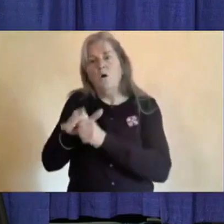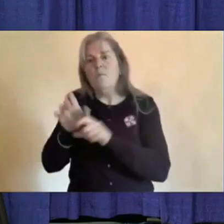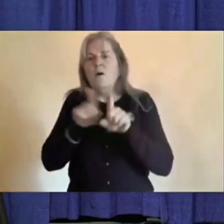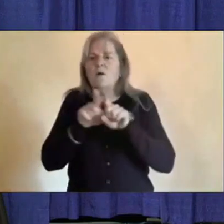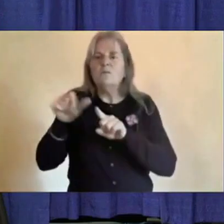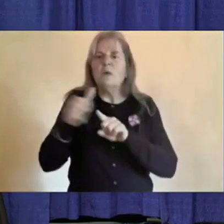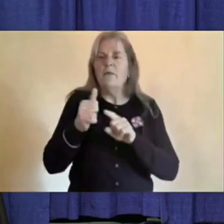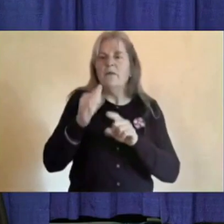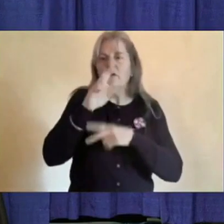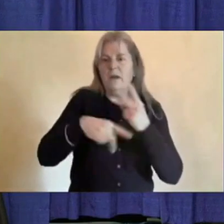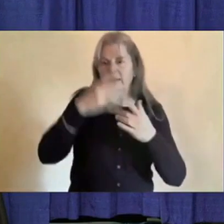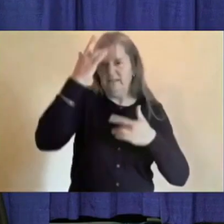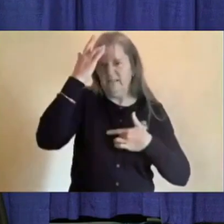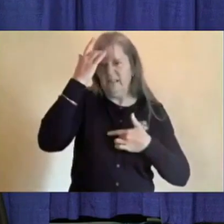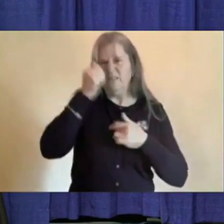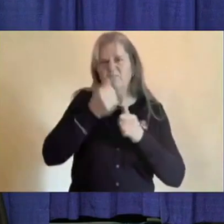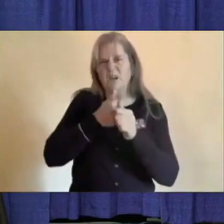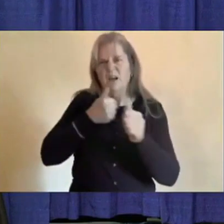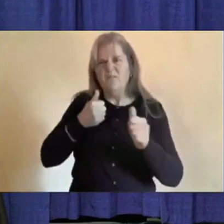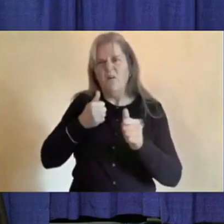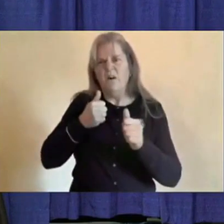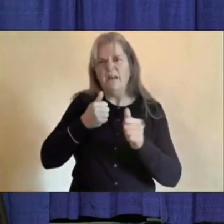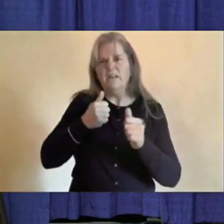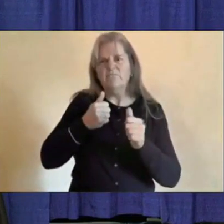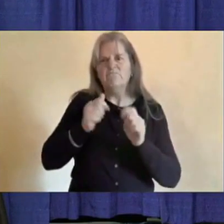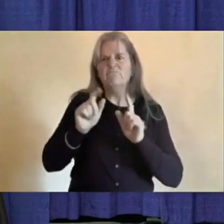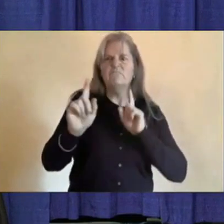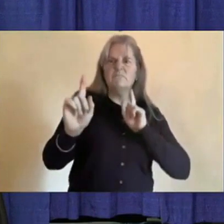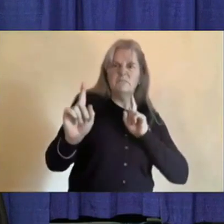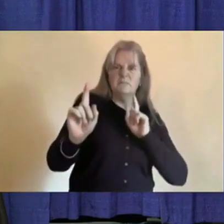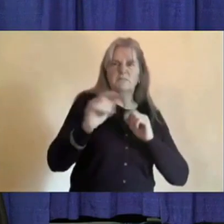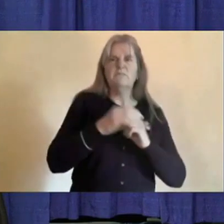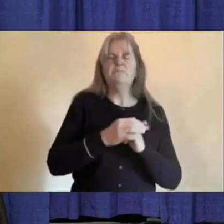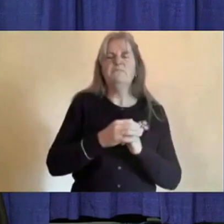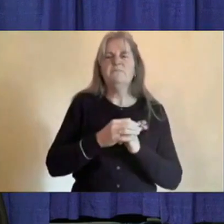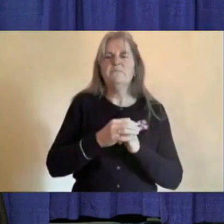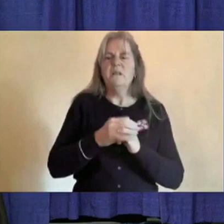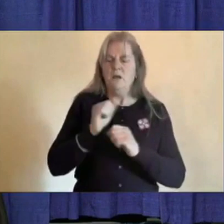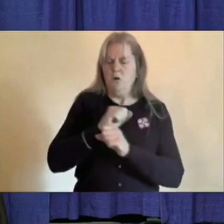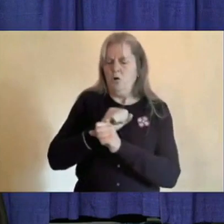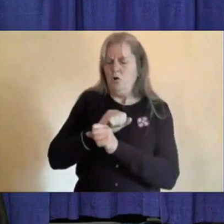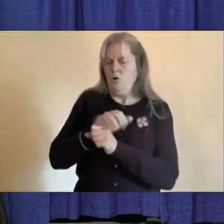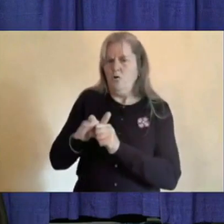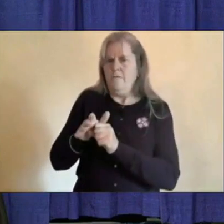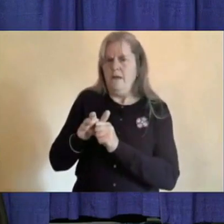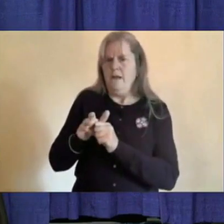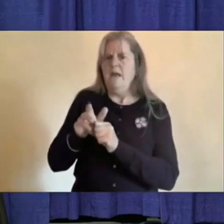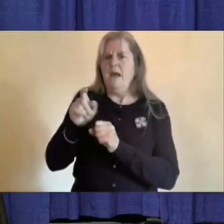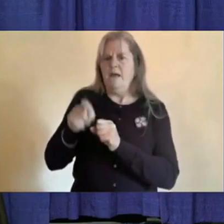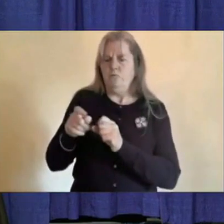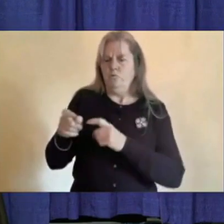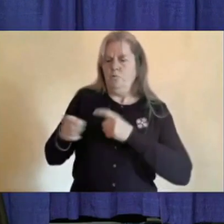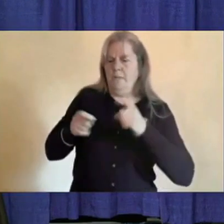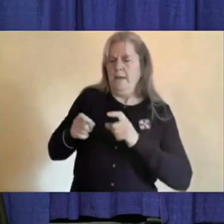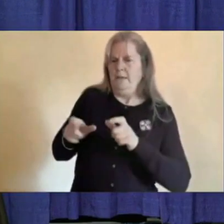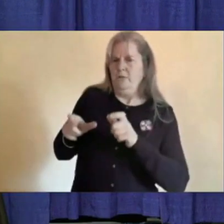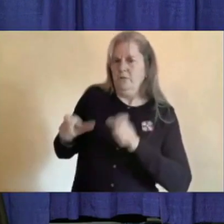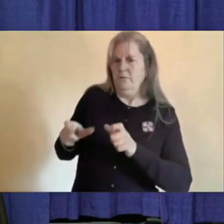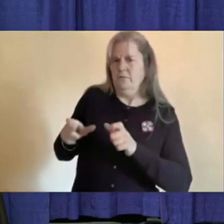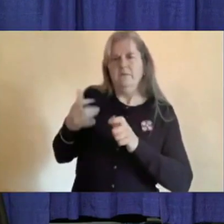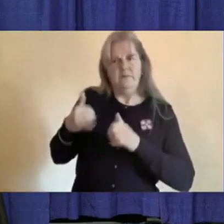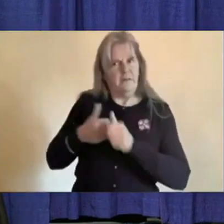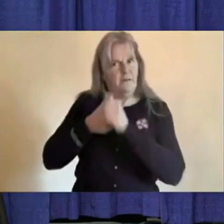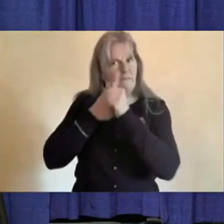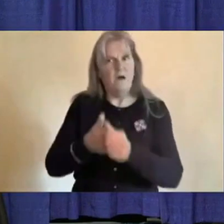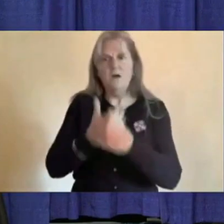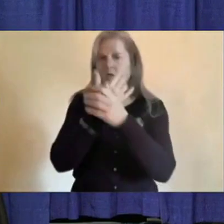COVID illness manageable within the territory I'd like to remind all uconners to practice the safe six not only